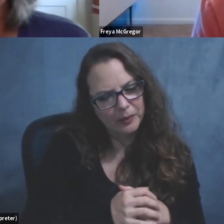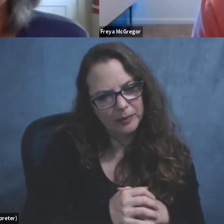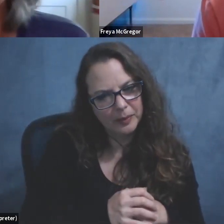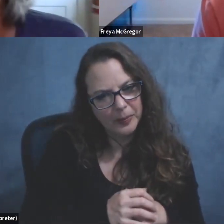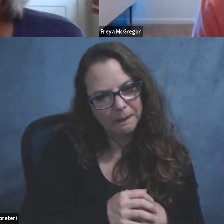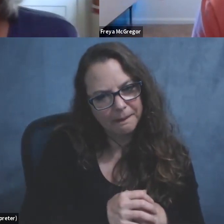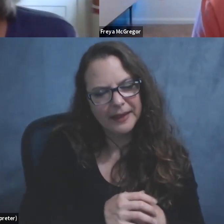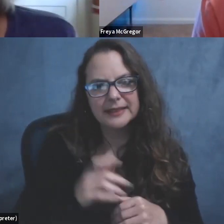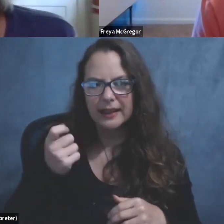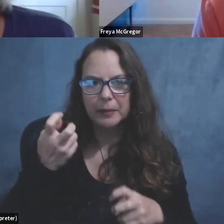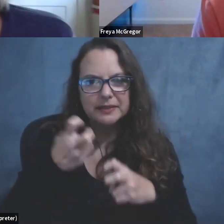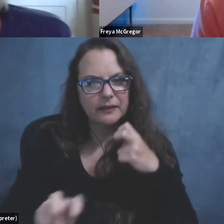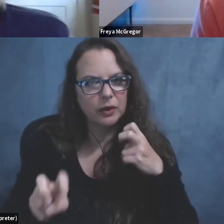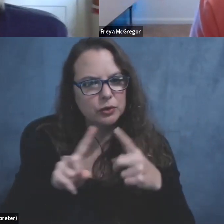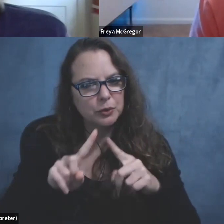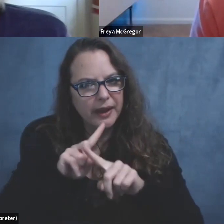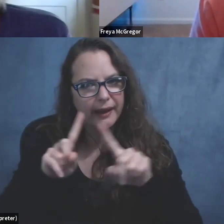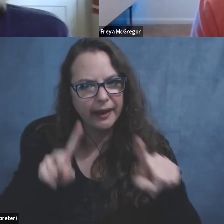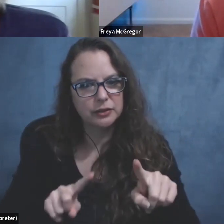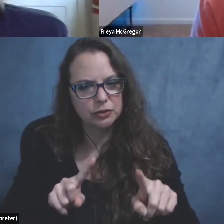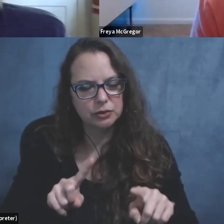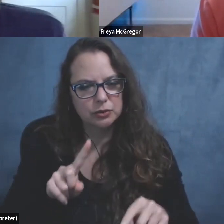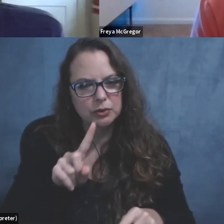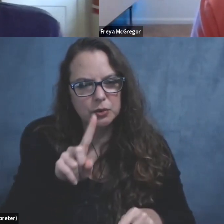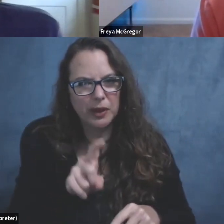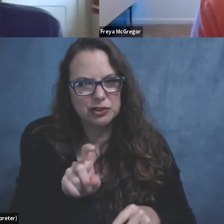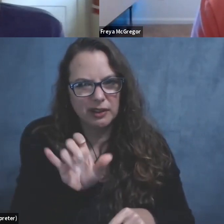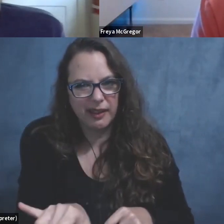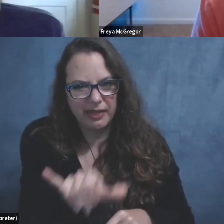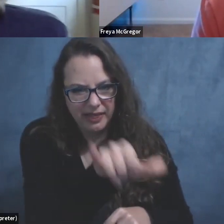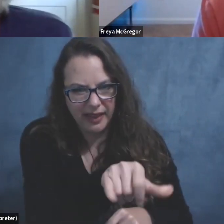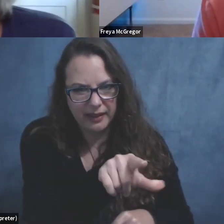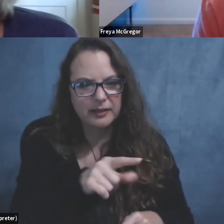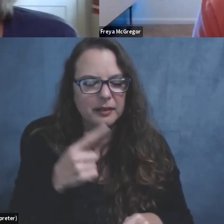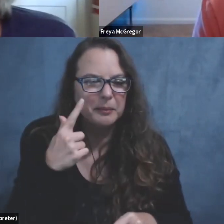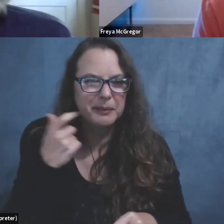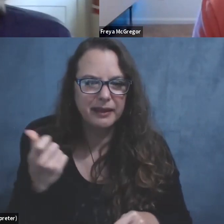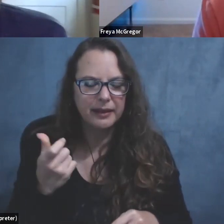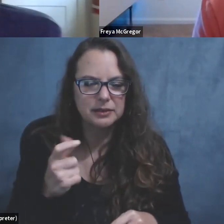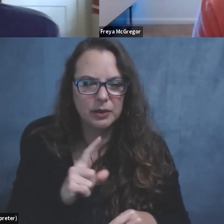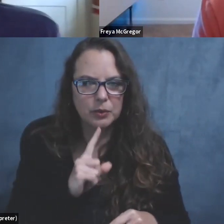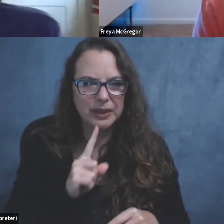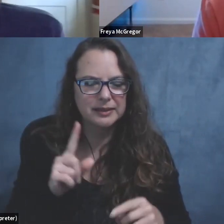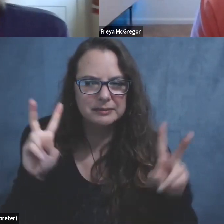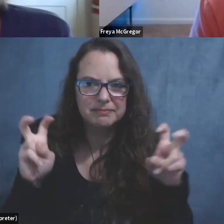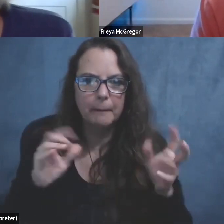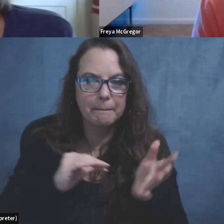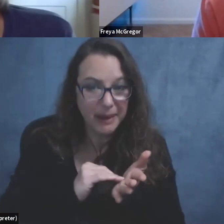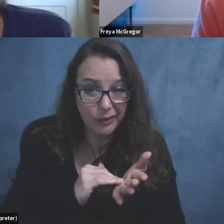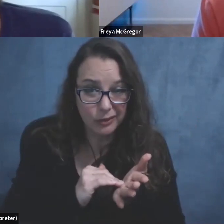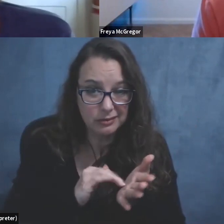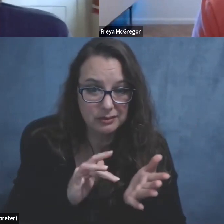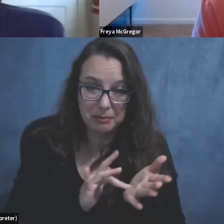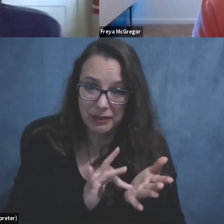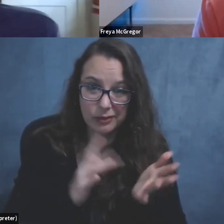a little difficult to answer a question like that. Um, because it's so, you know, medical, like, um,